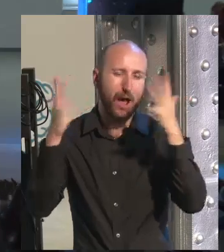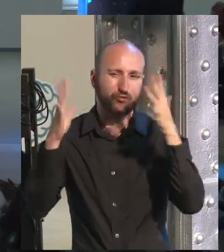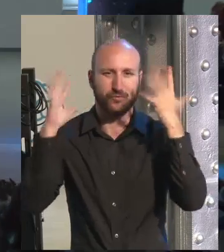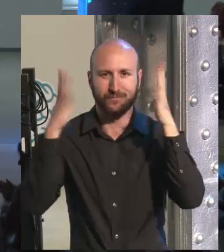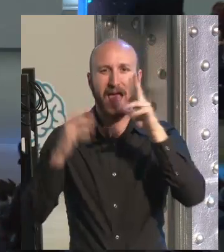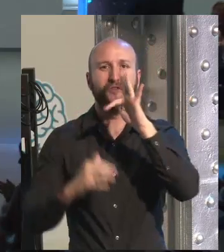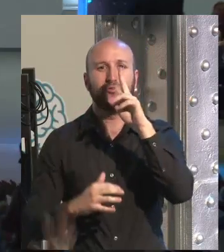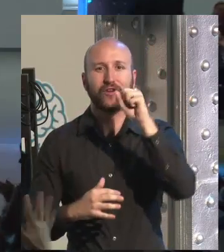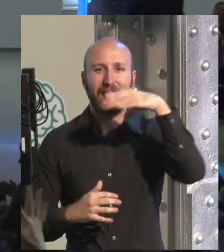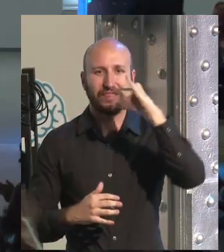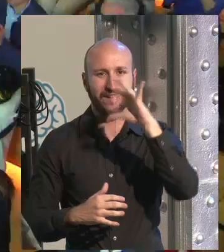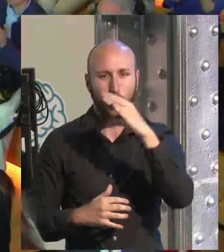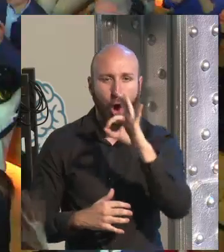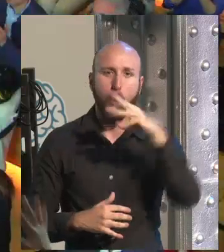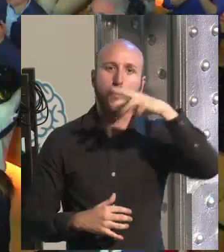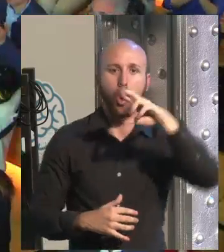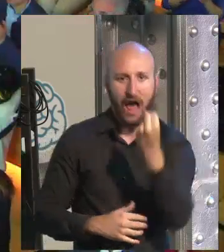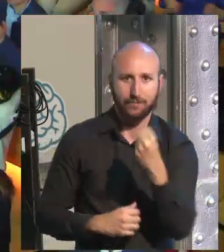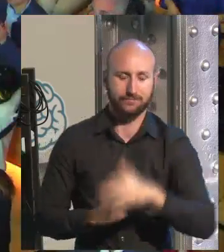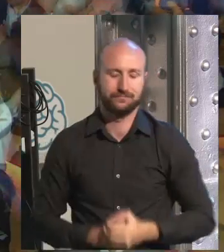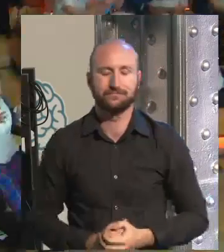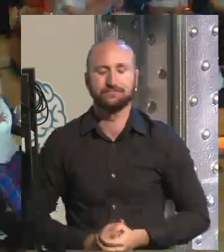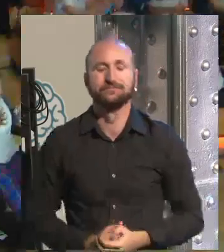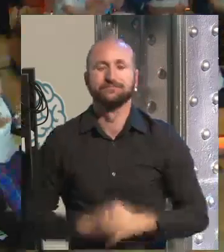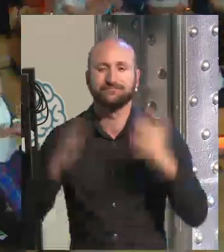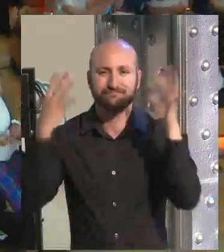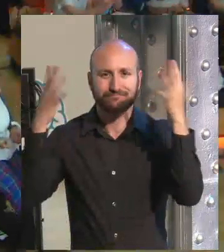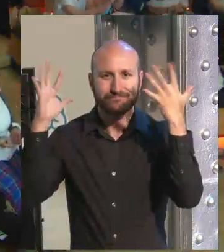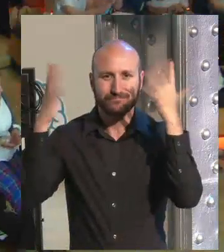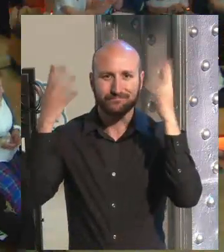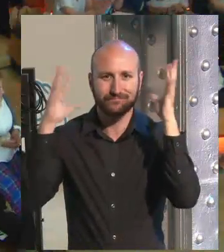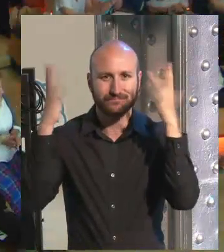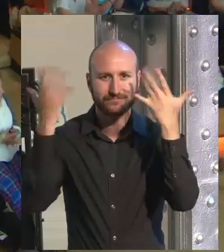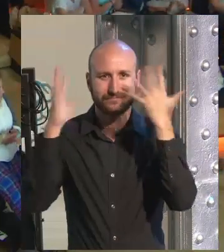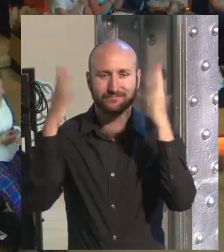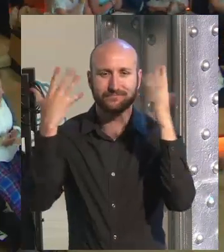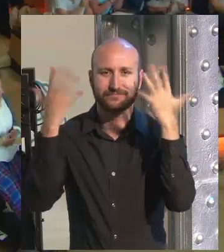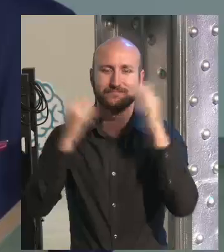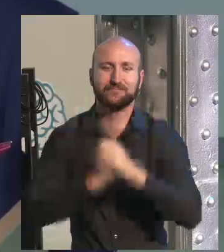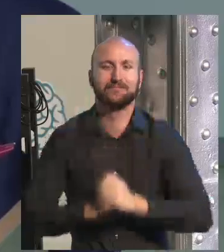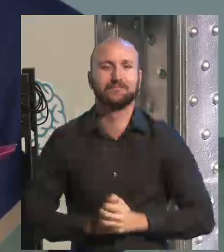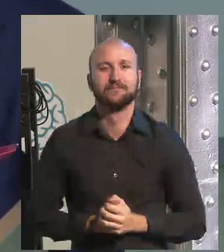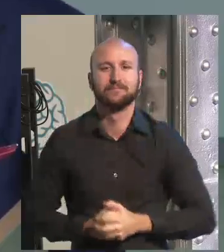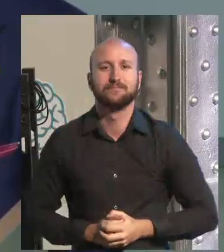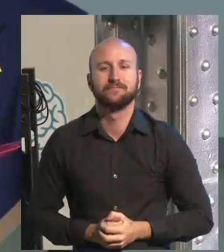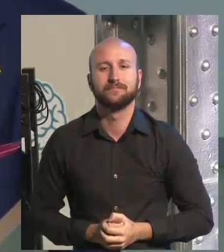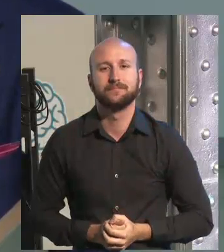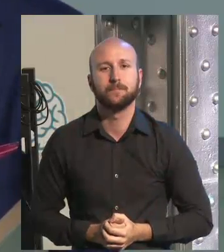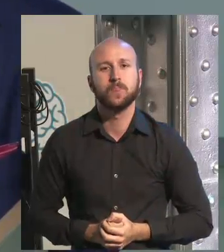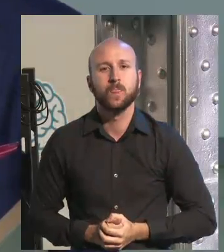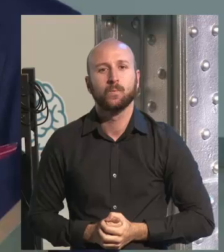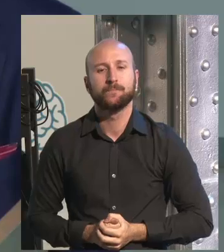our daily lives. I really want you to applaud Francisco Mora,